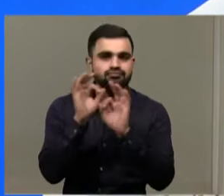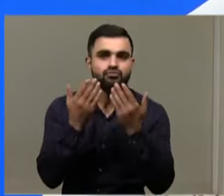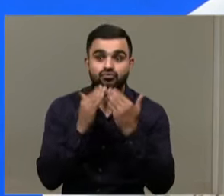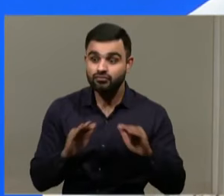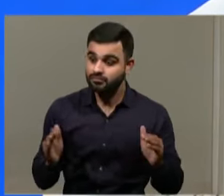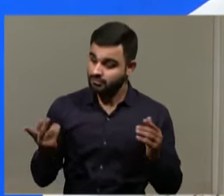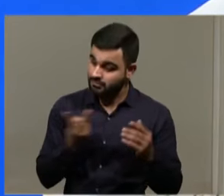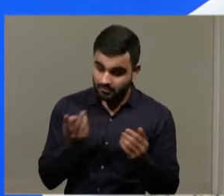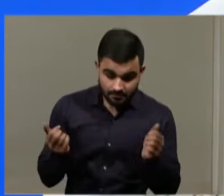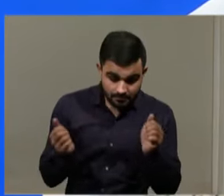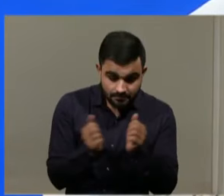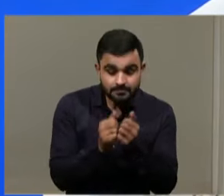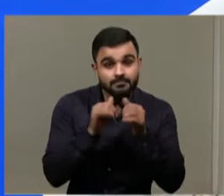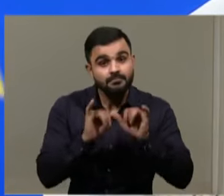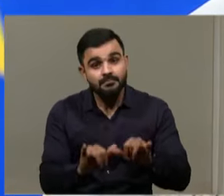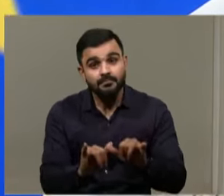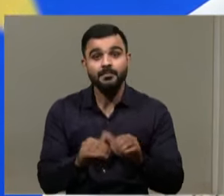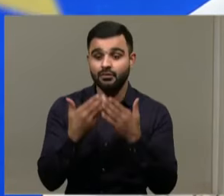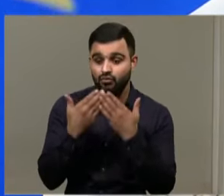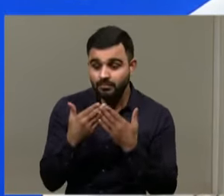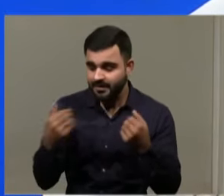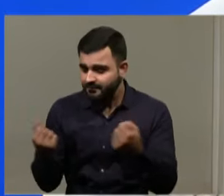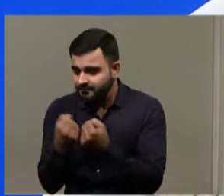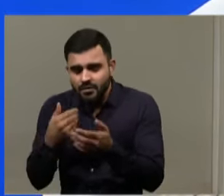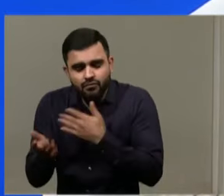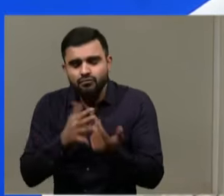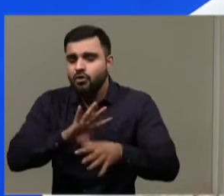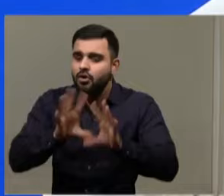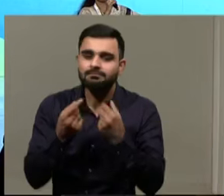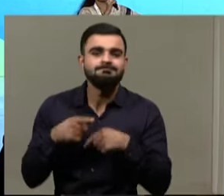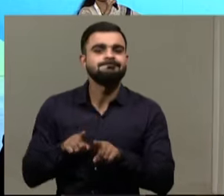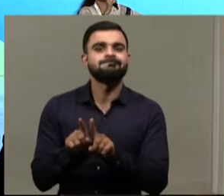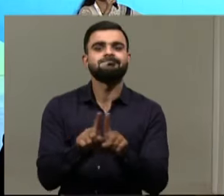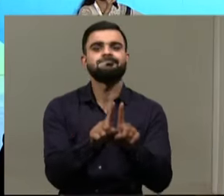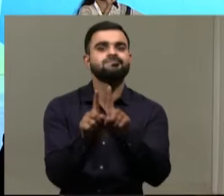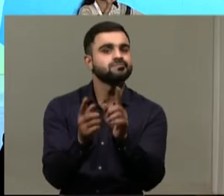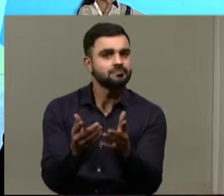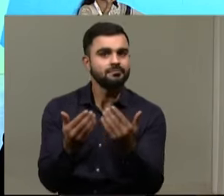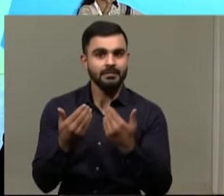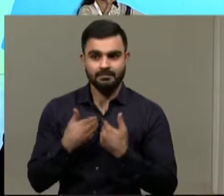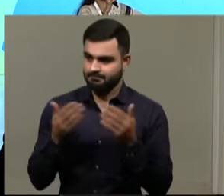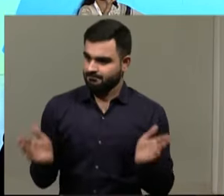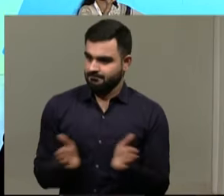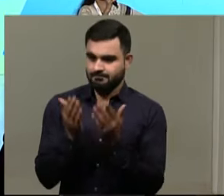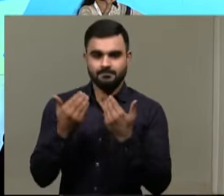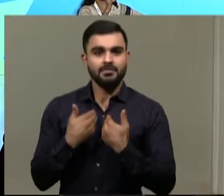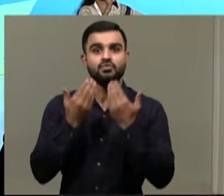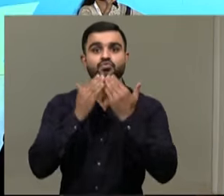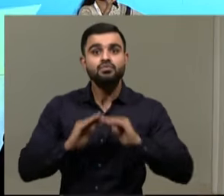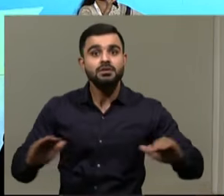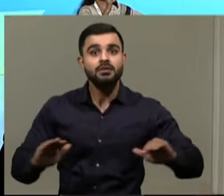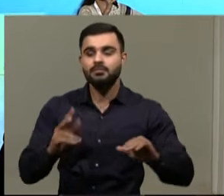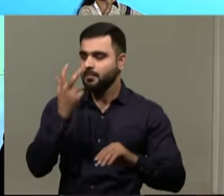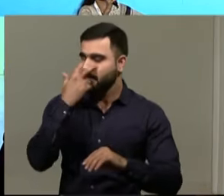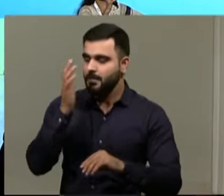stay together, study together, they fight together, they do everything together. So, I encourage our students with